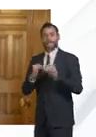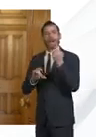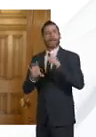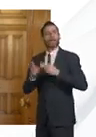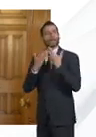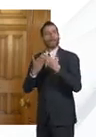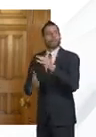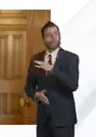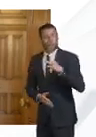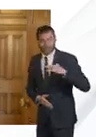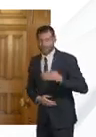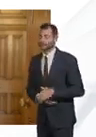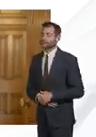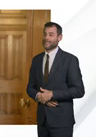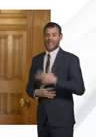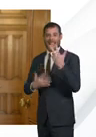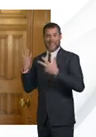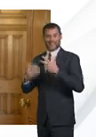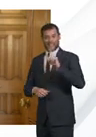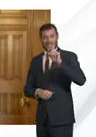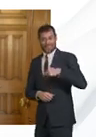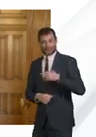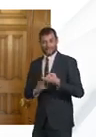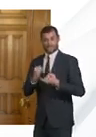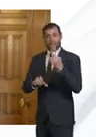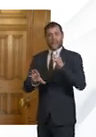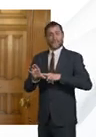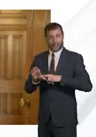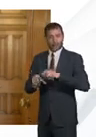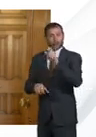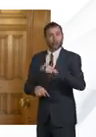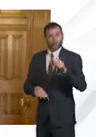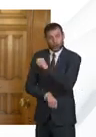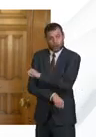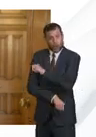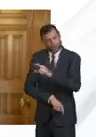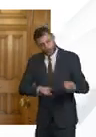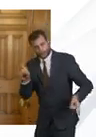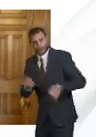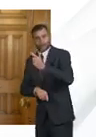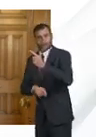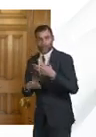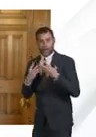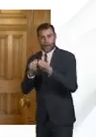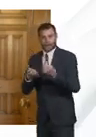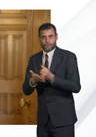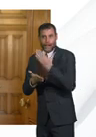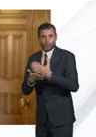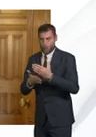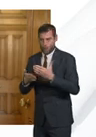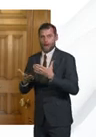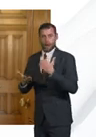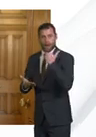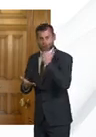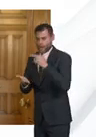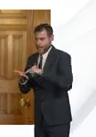,700 final year student nurses will move to the front line to make sure we have the people we need